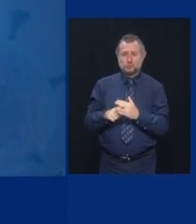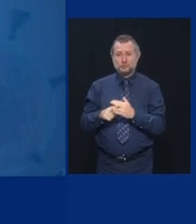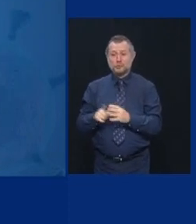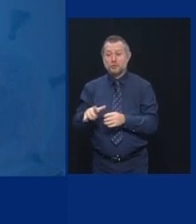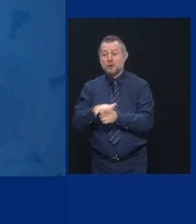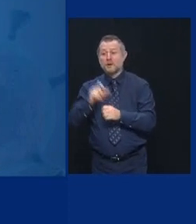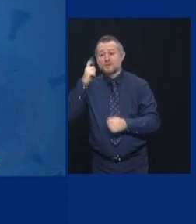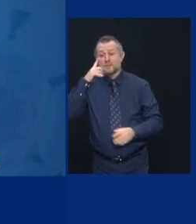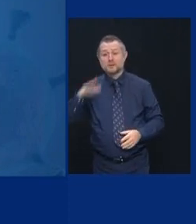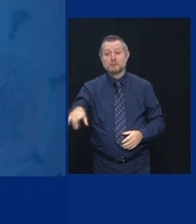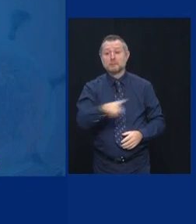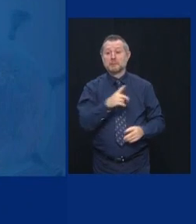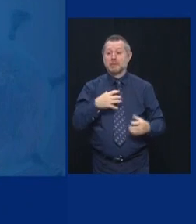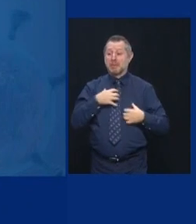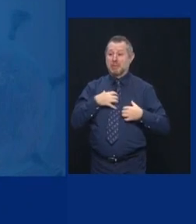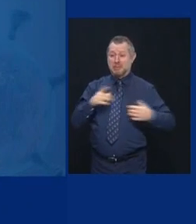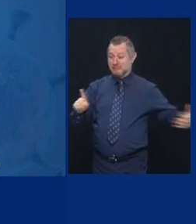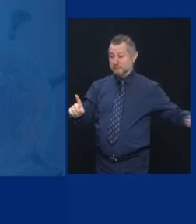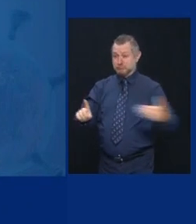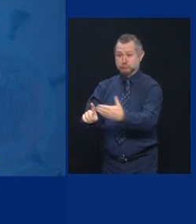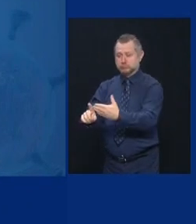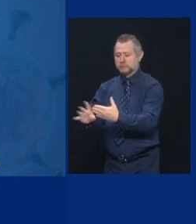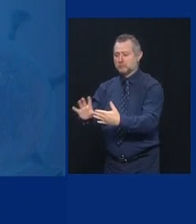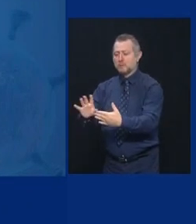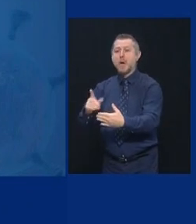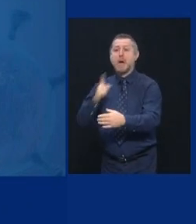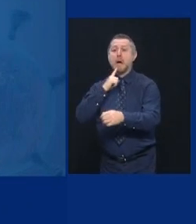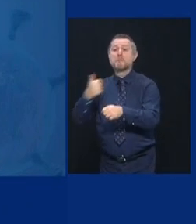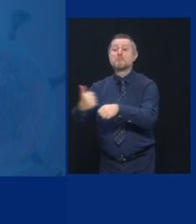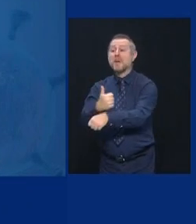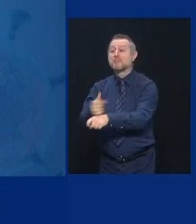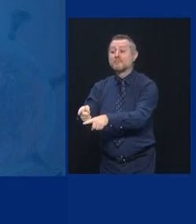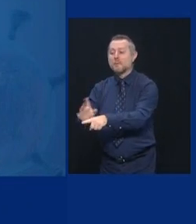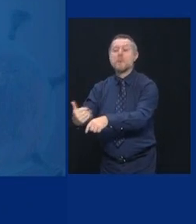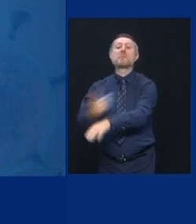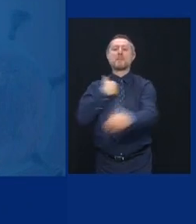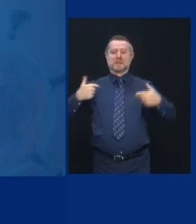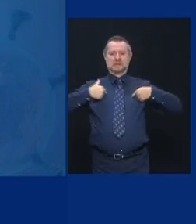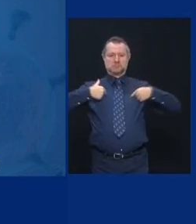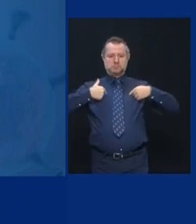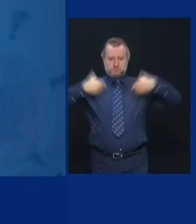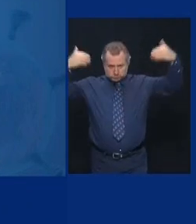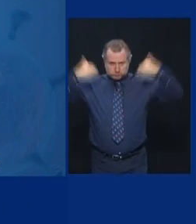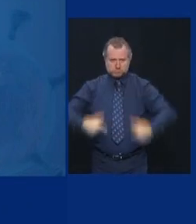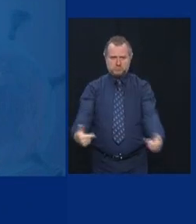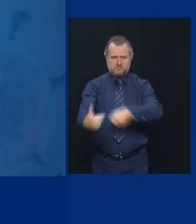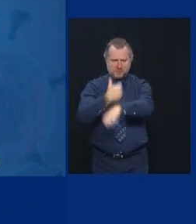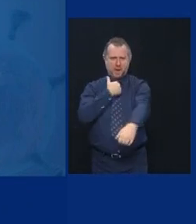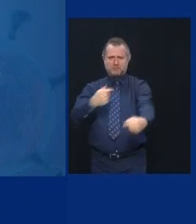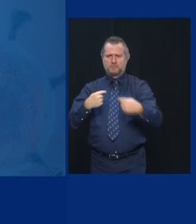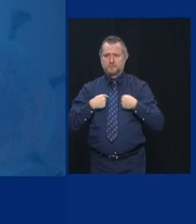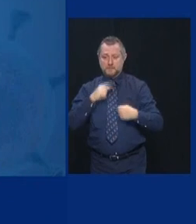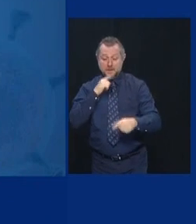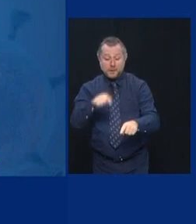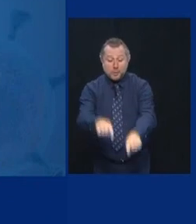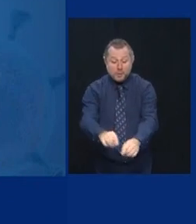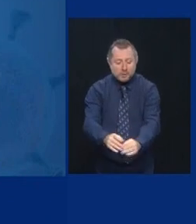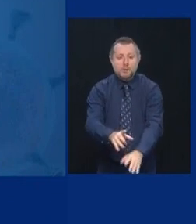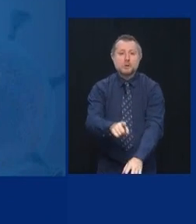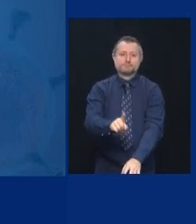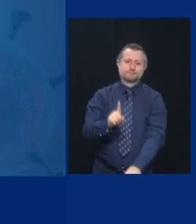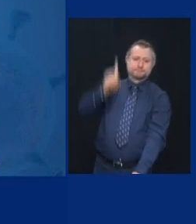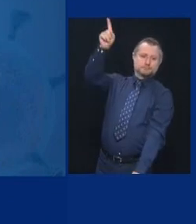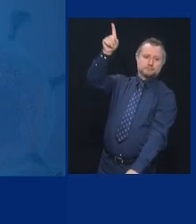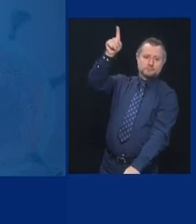Blame me. You have to revoke a bar owner's license? Blame me. We have to close a temple because it's over